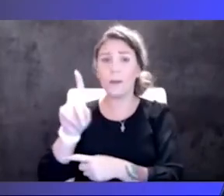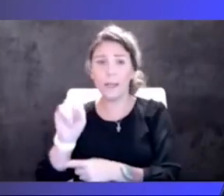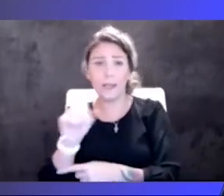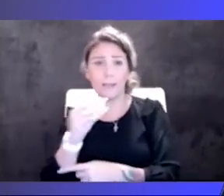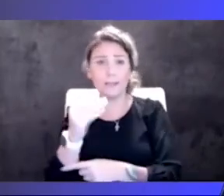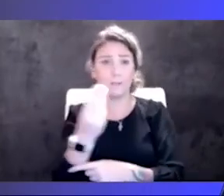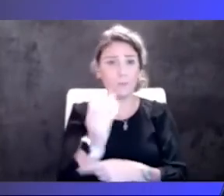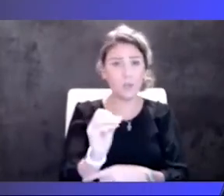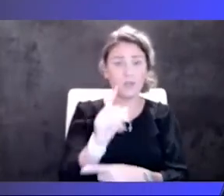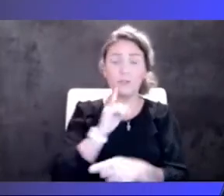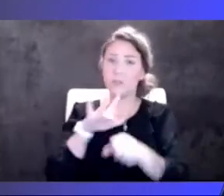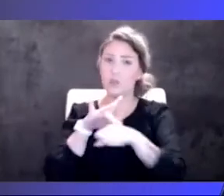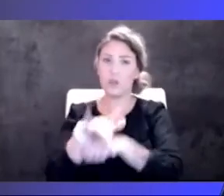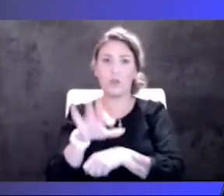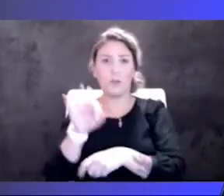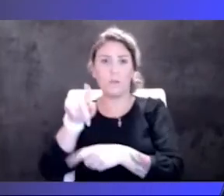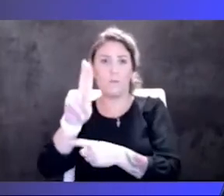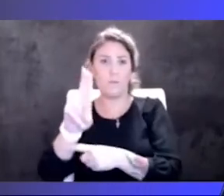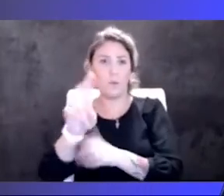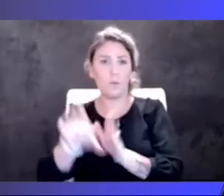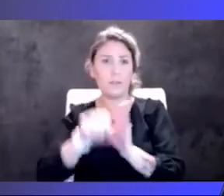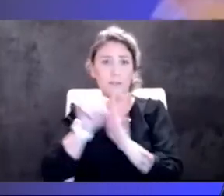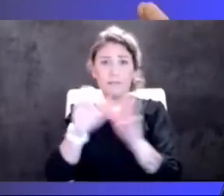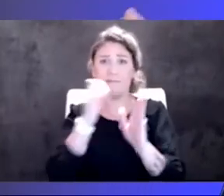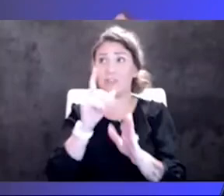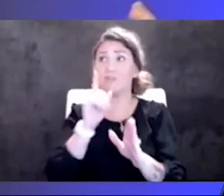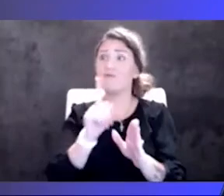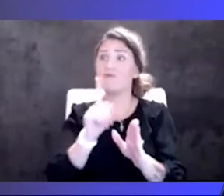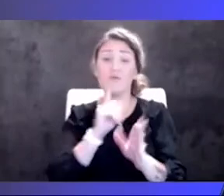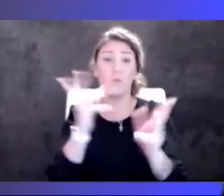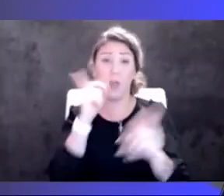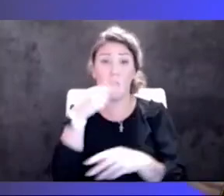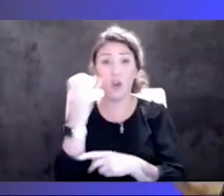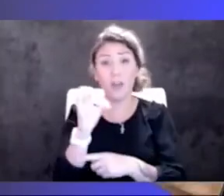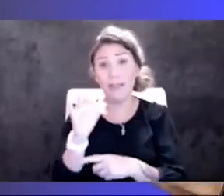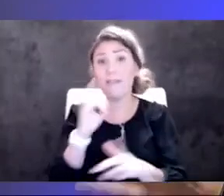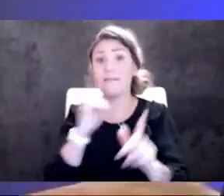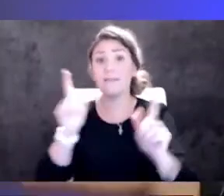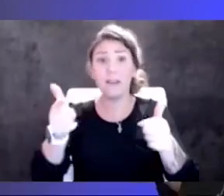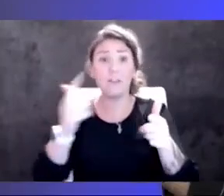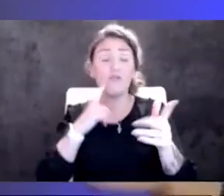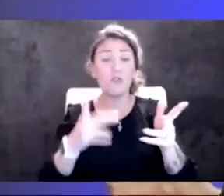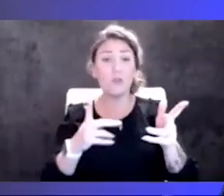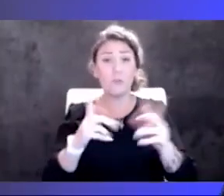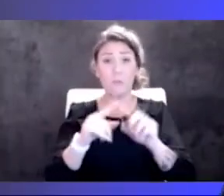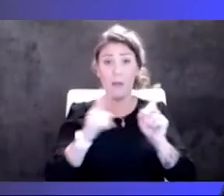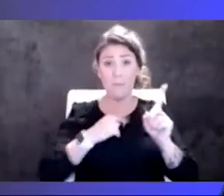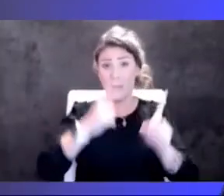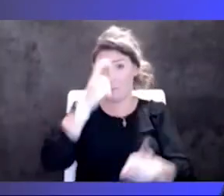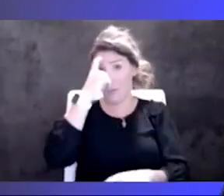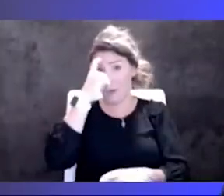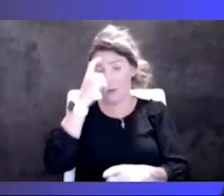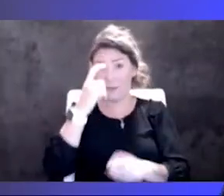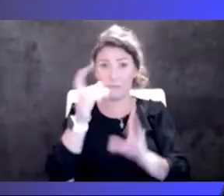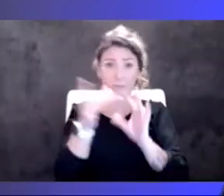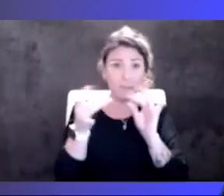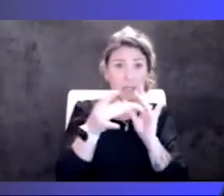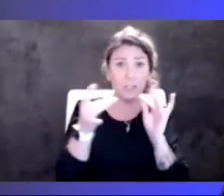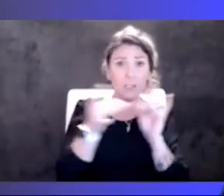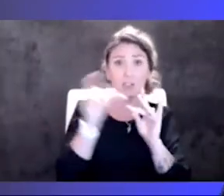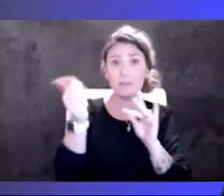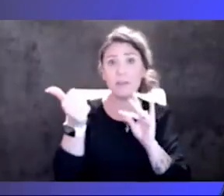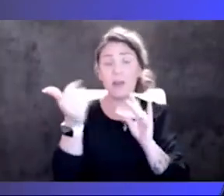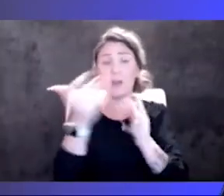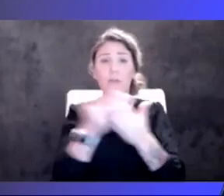season. So we're not sure what this will look like over time. But so this is what's on my mind. Um, we mentioned there's a bunch of other circulating respiratory